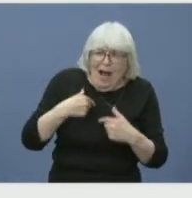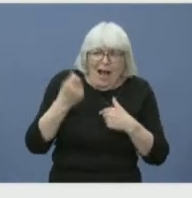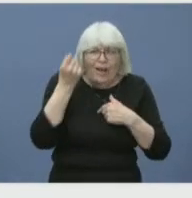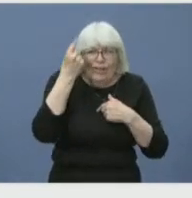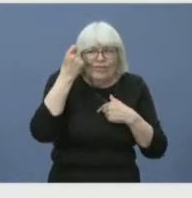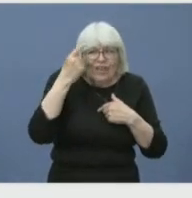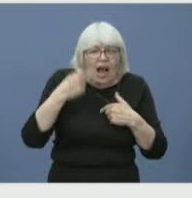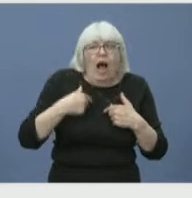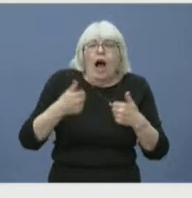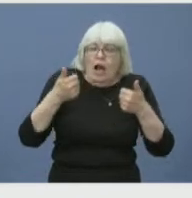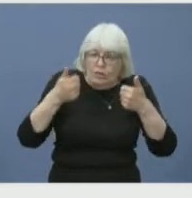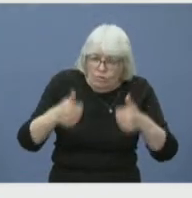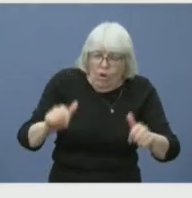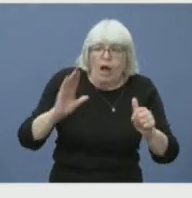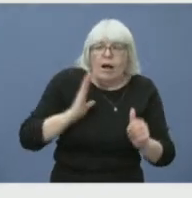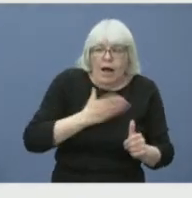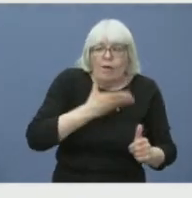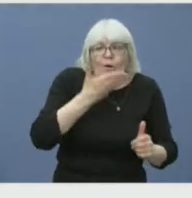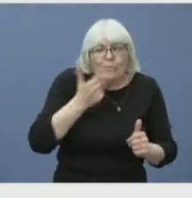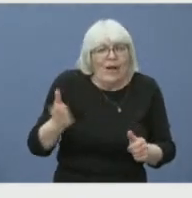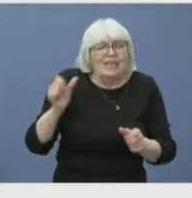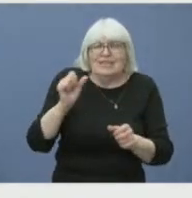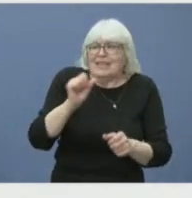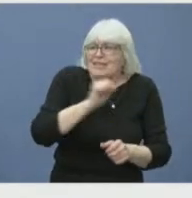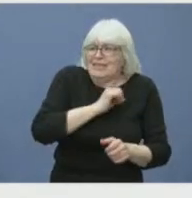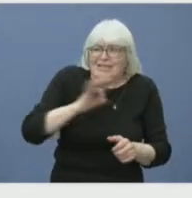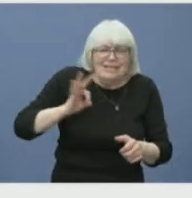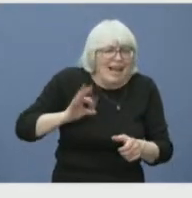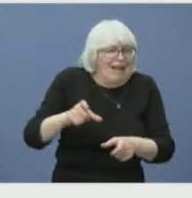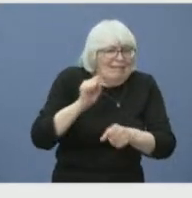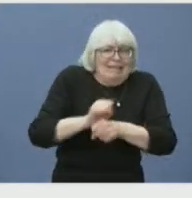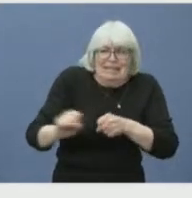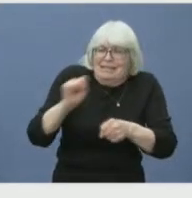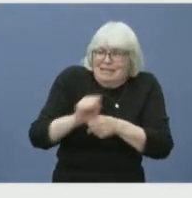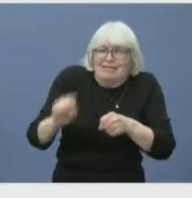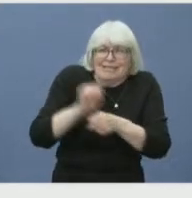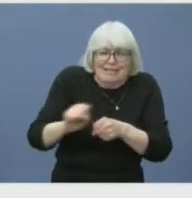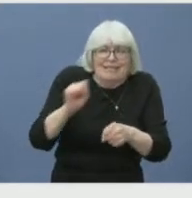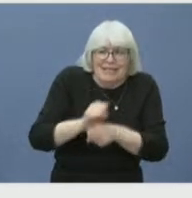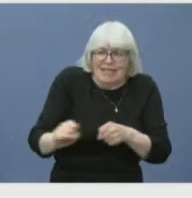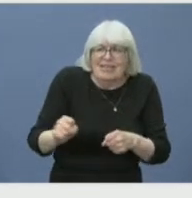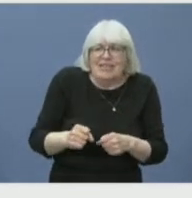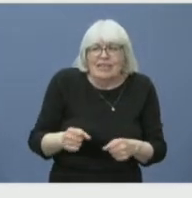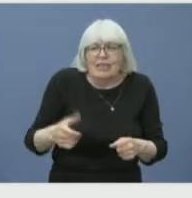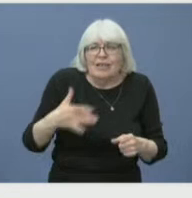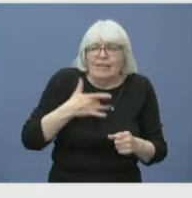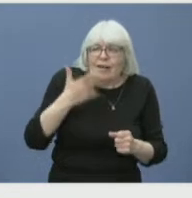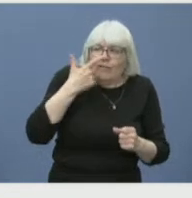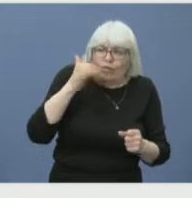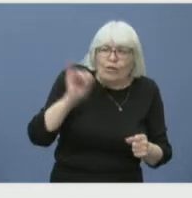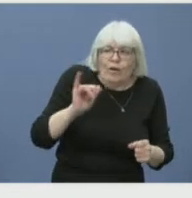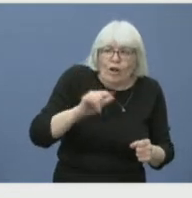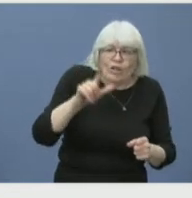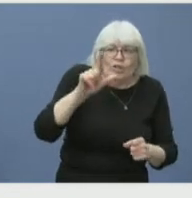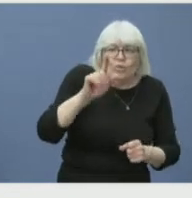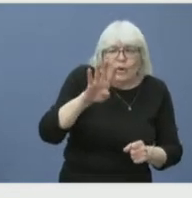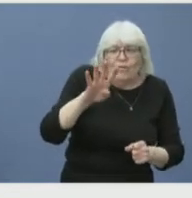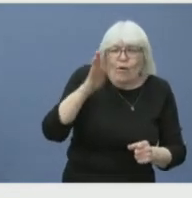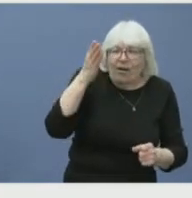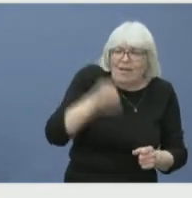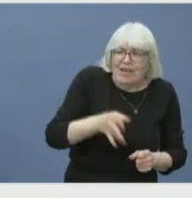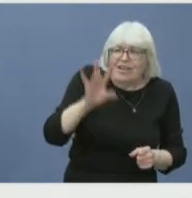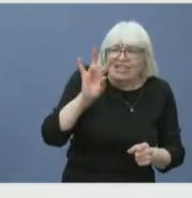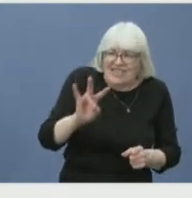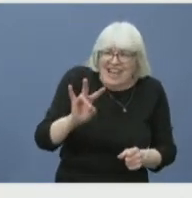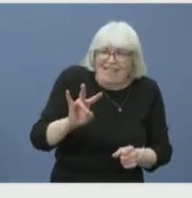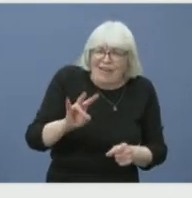working nonstop. I would like to say 24-7, but it isn't 24-7, but it's a very long